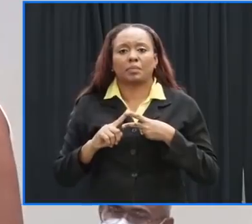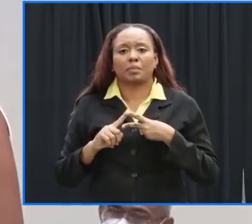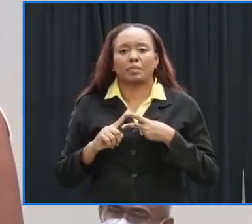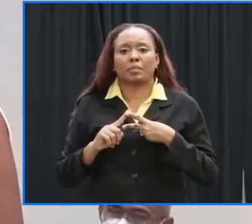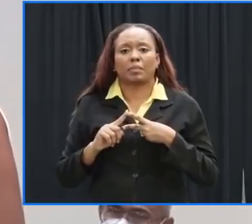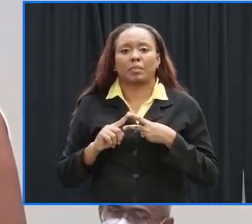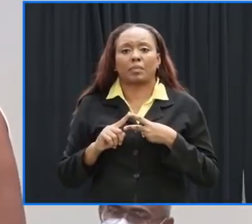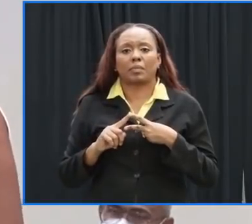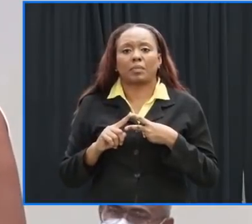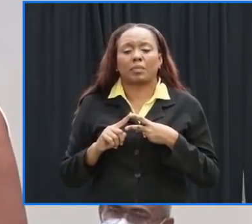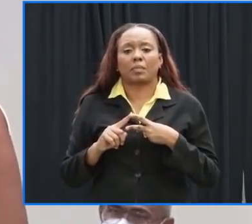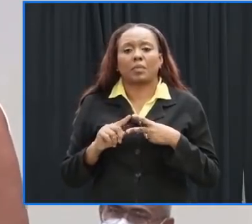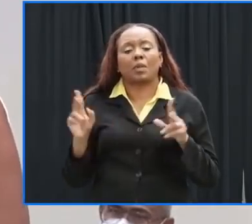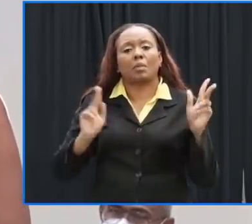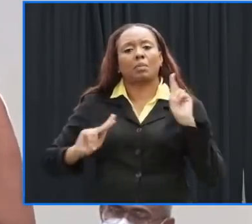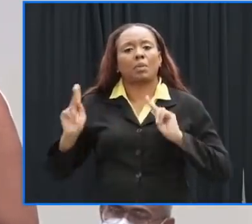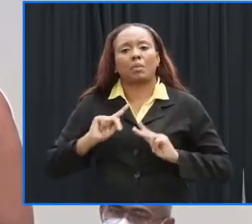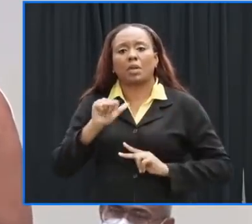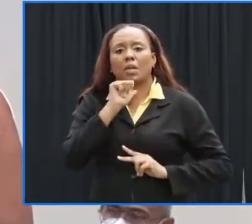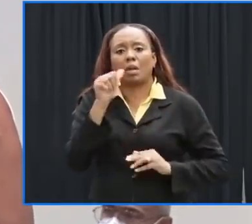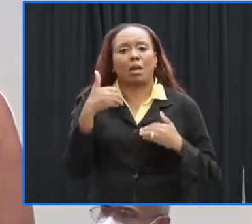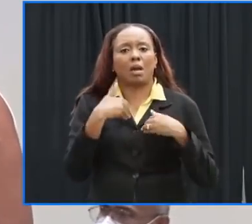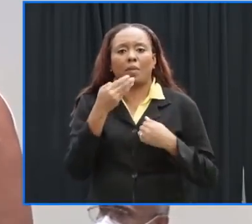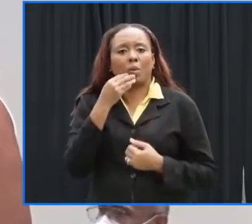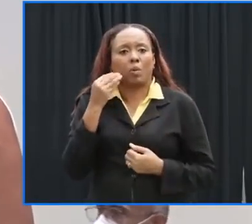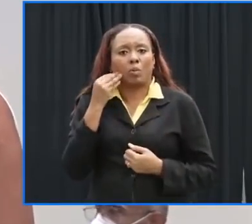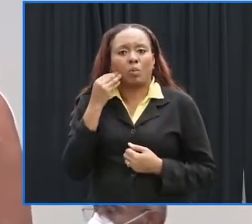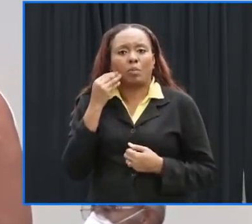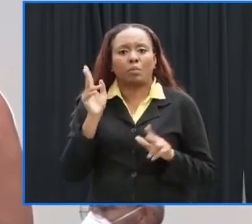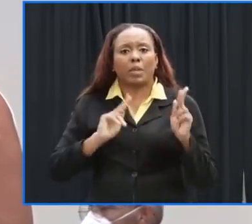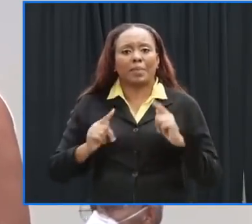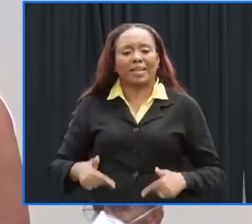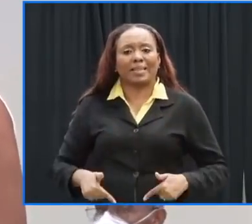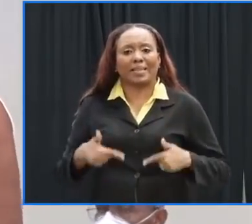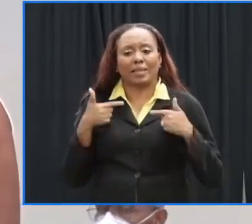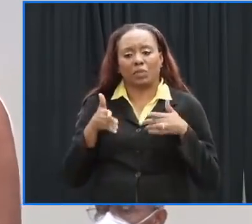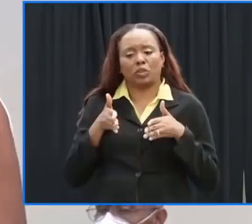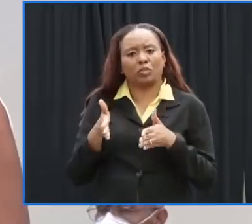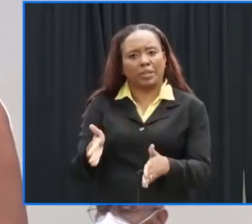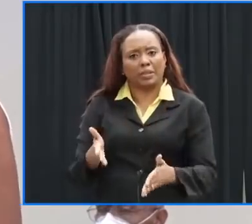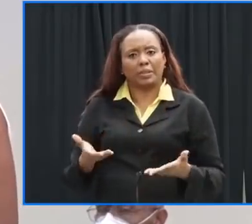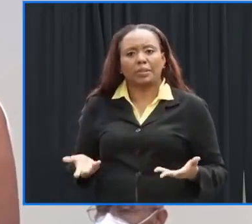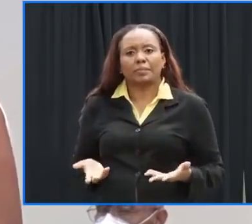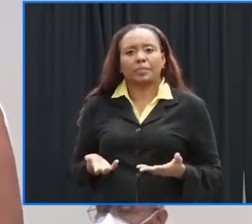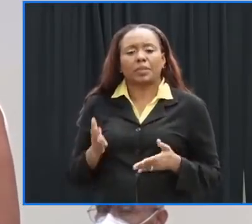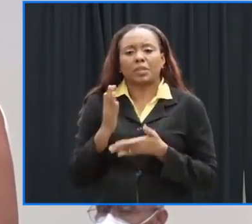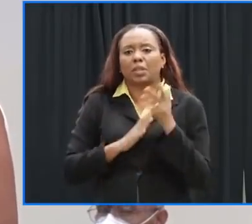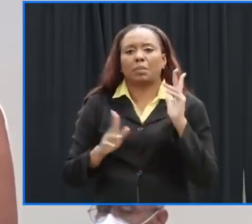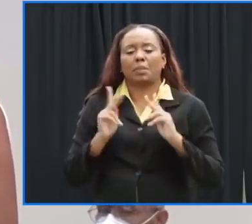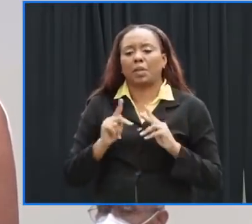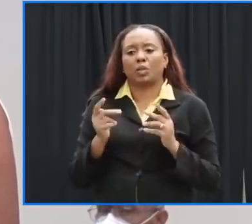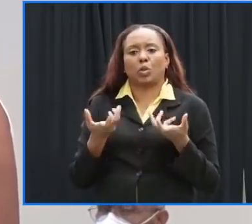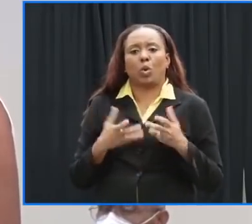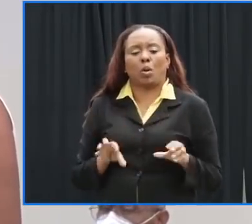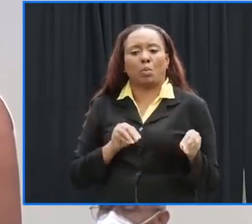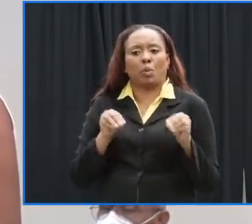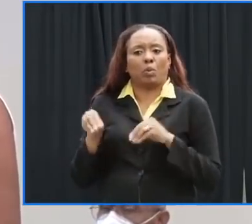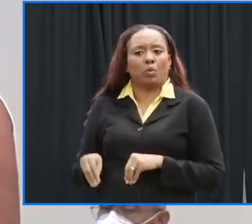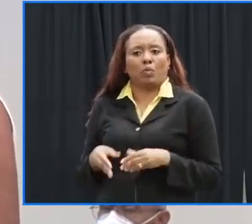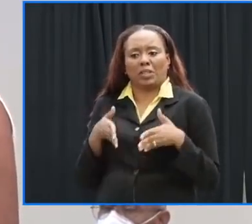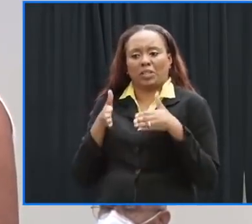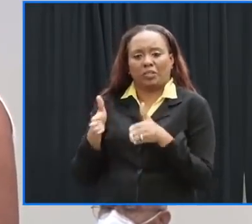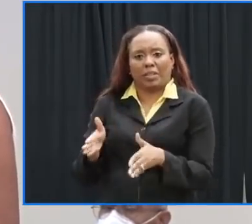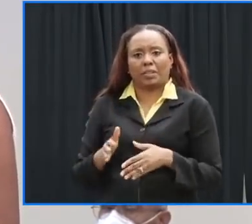the homeless especially those members of the homeless community who might be refusing to move from their spots during this time period